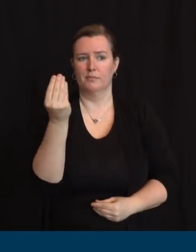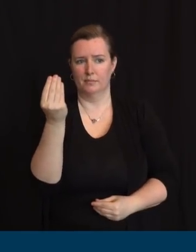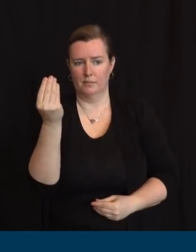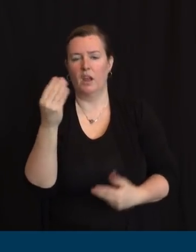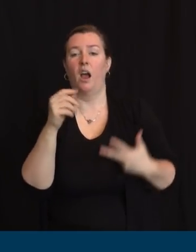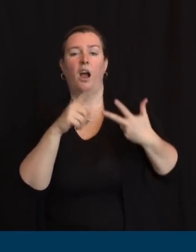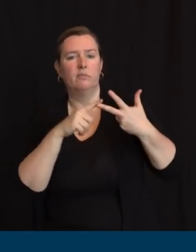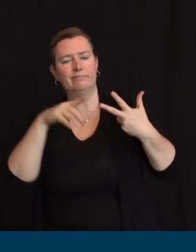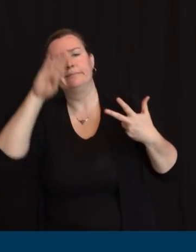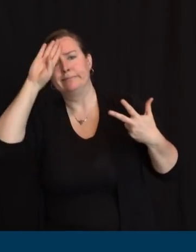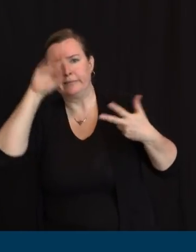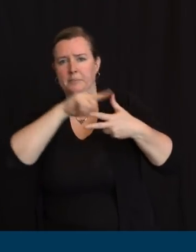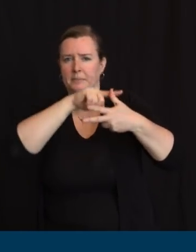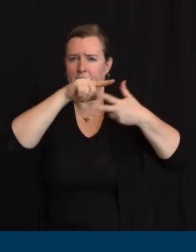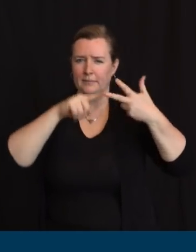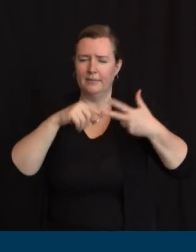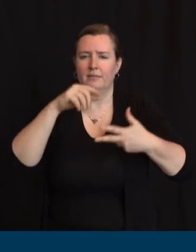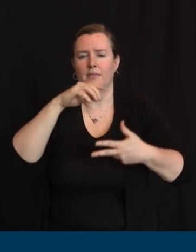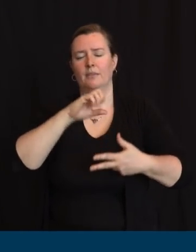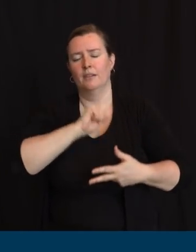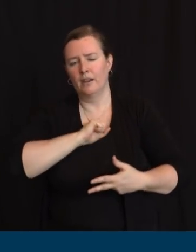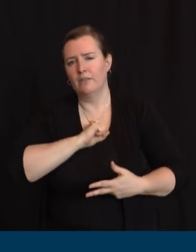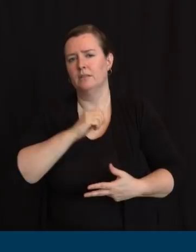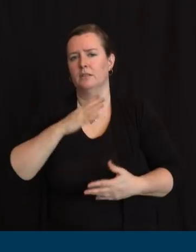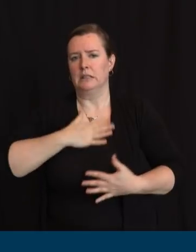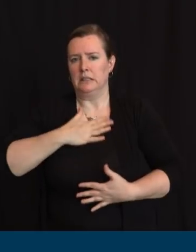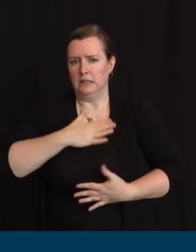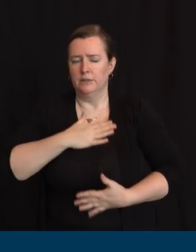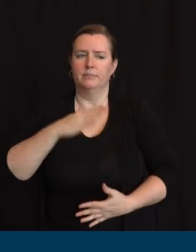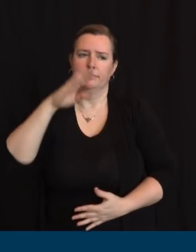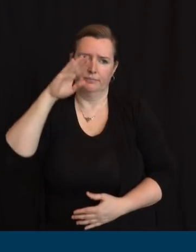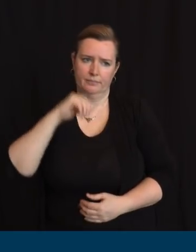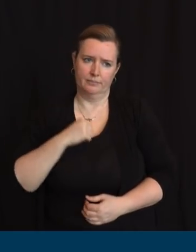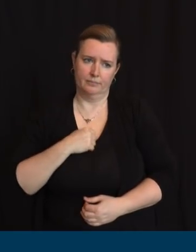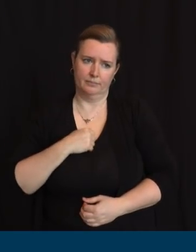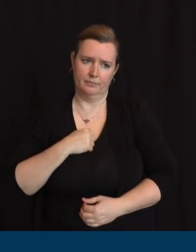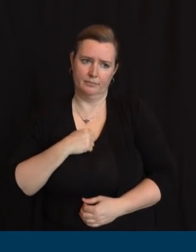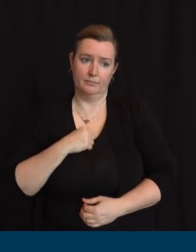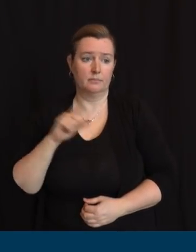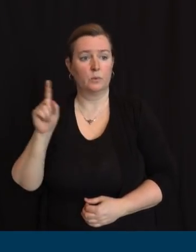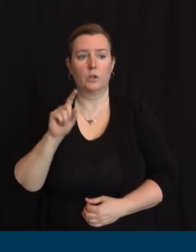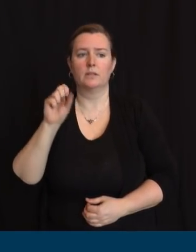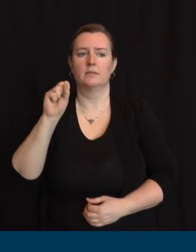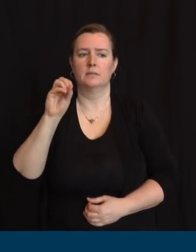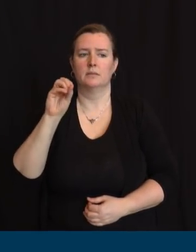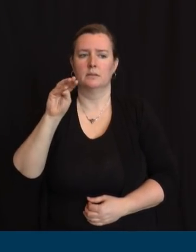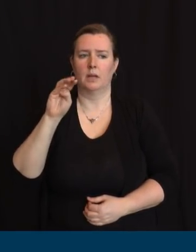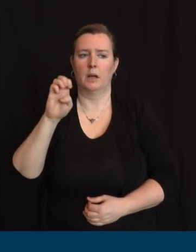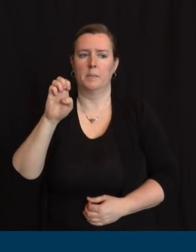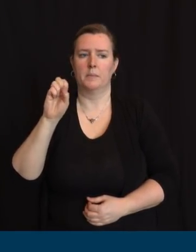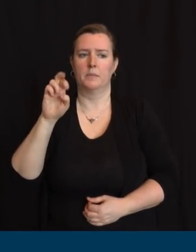.adlabscovidtest.com. Again, that's somerset